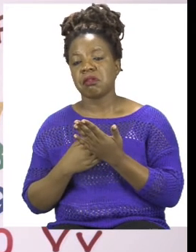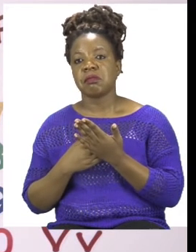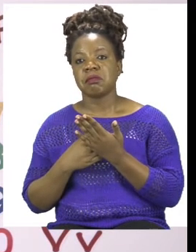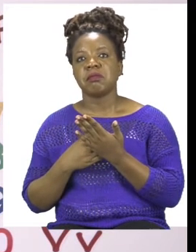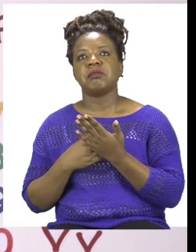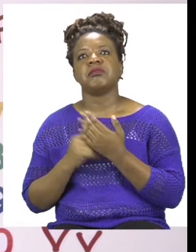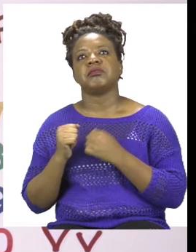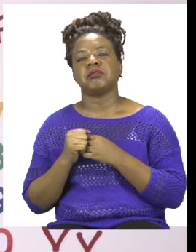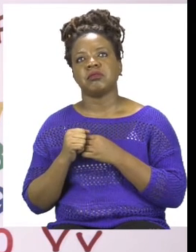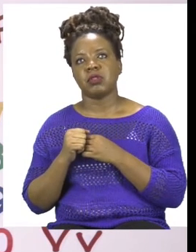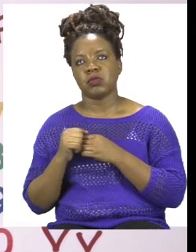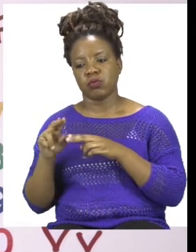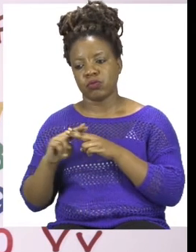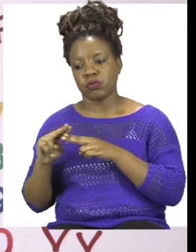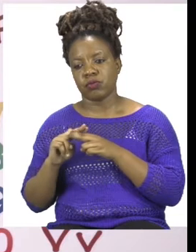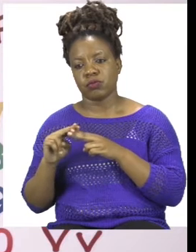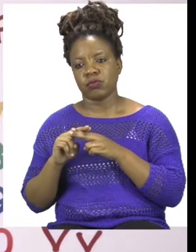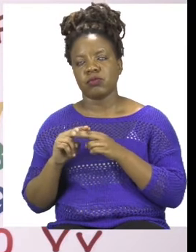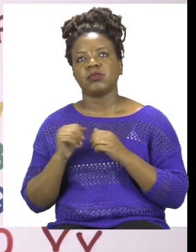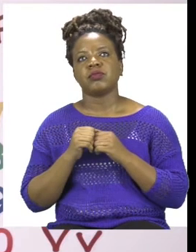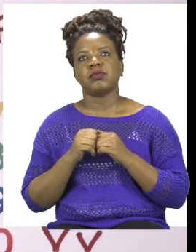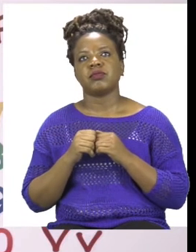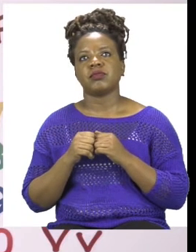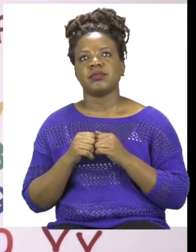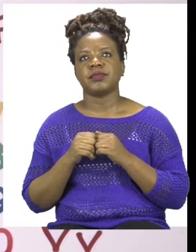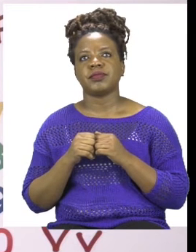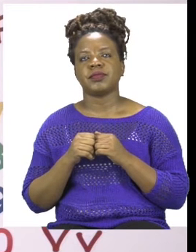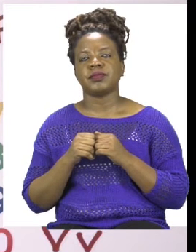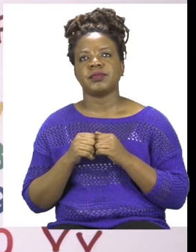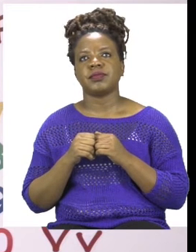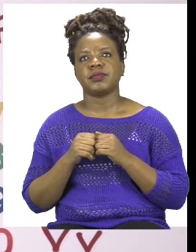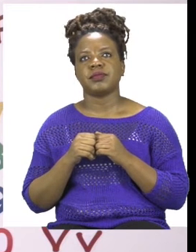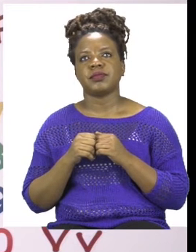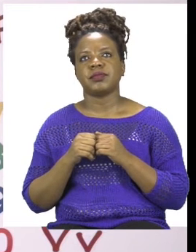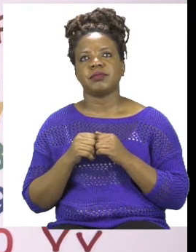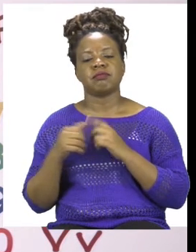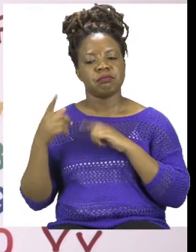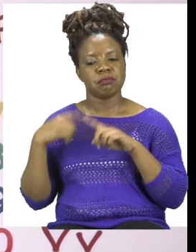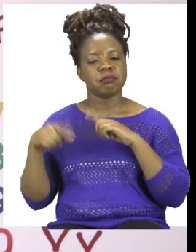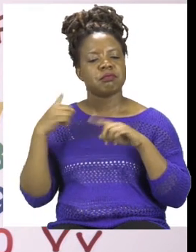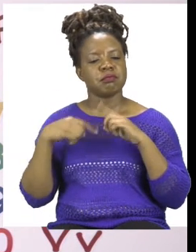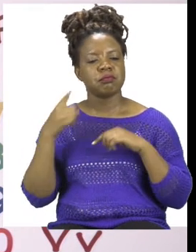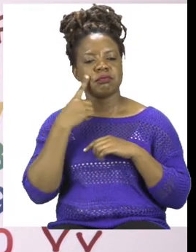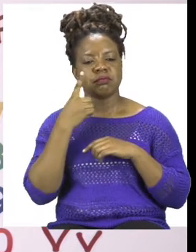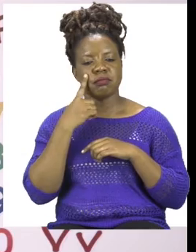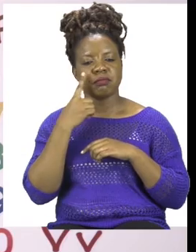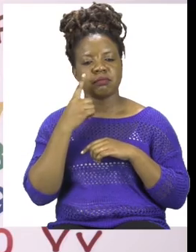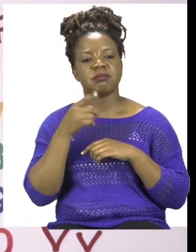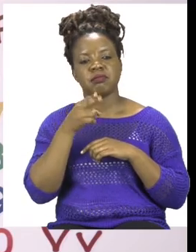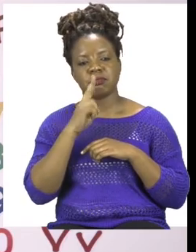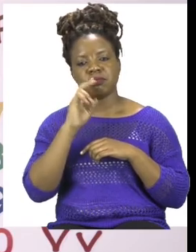you're done, make sure that you have counted correctly by going through your question and your answer again.